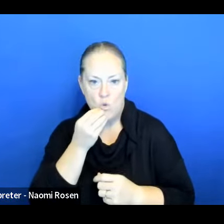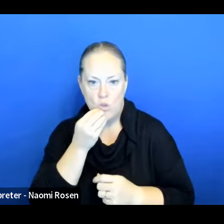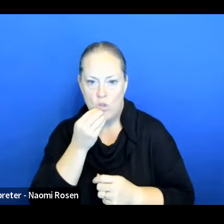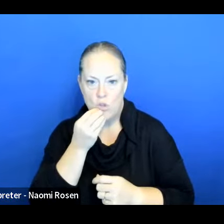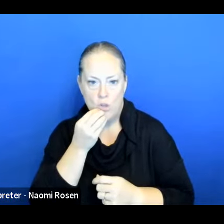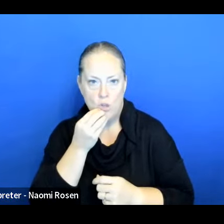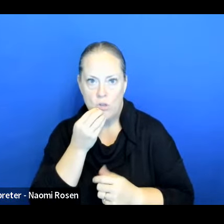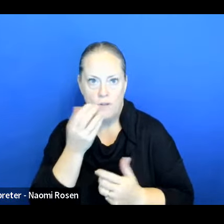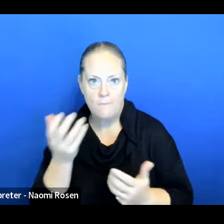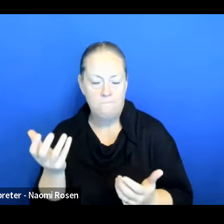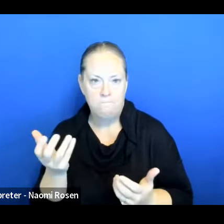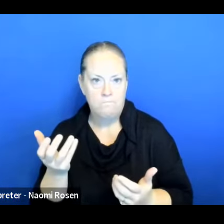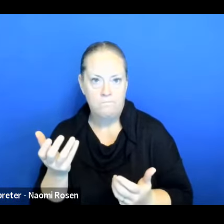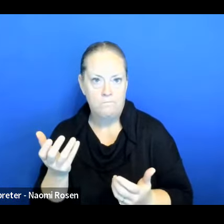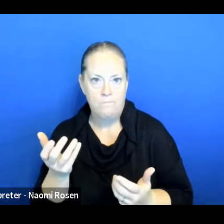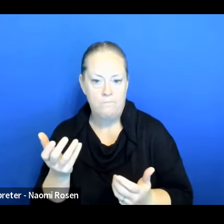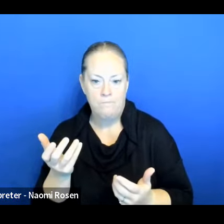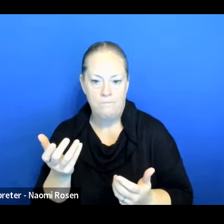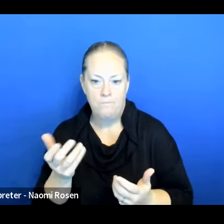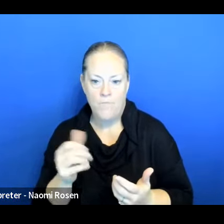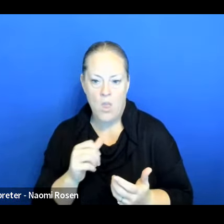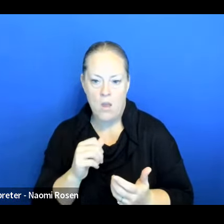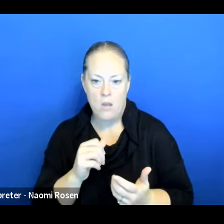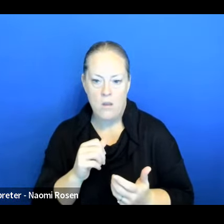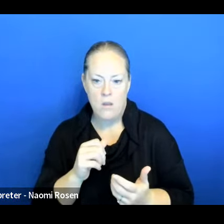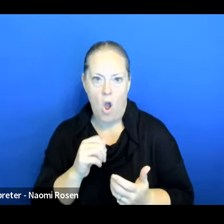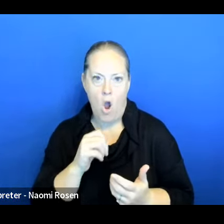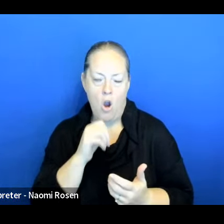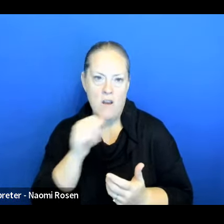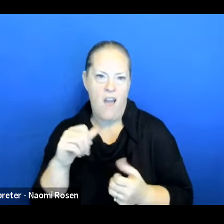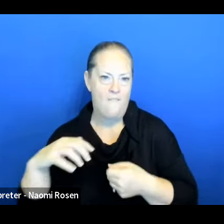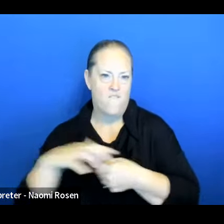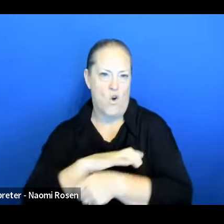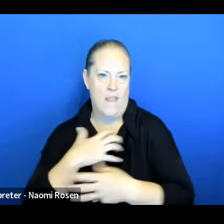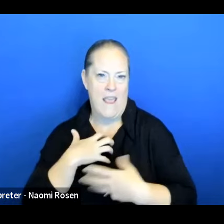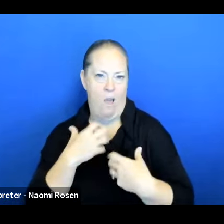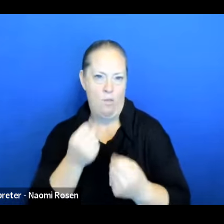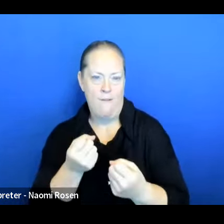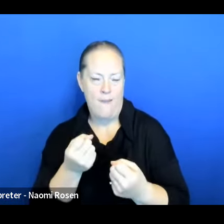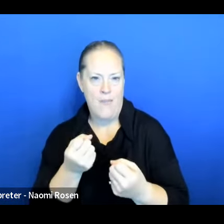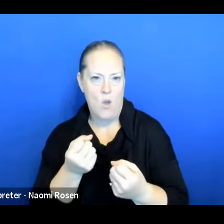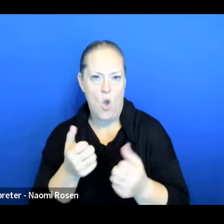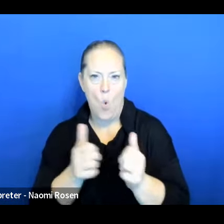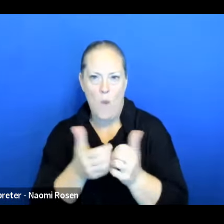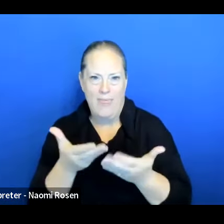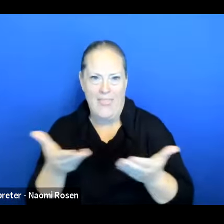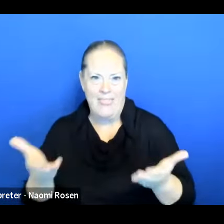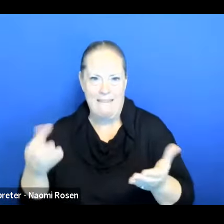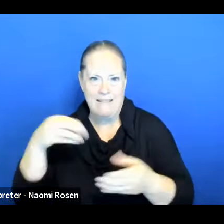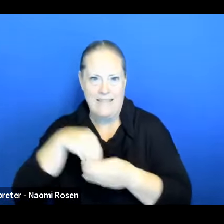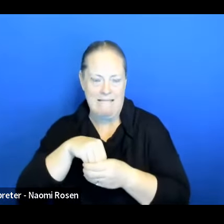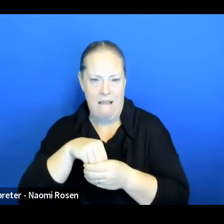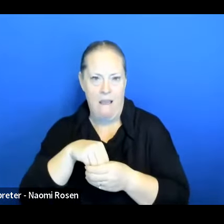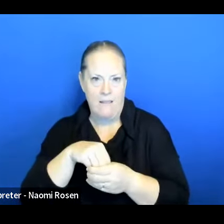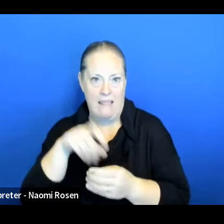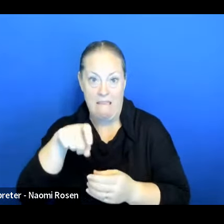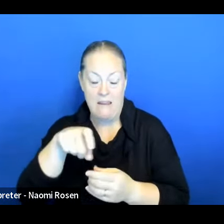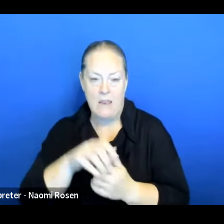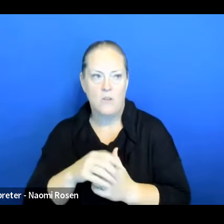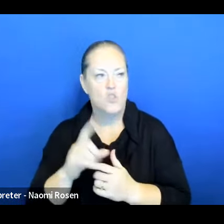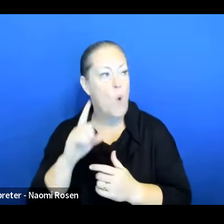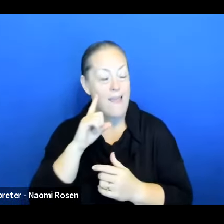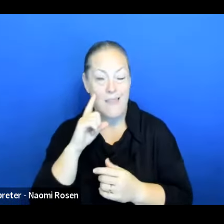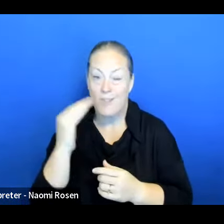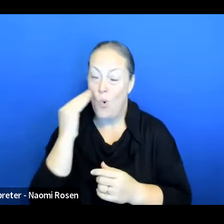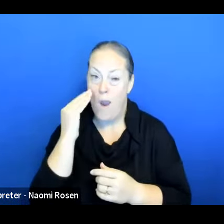completed with the sources that need to be in it. So I, I believe that it's just bringing awareness and particularly in